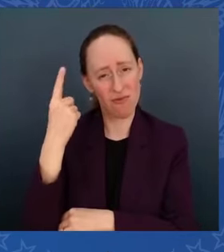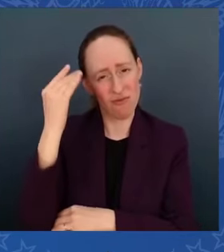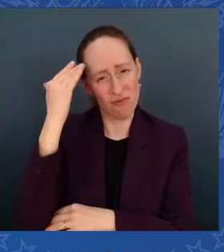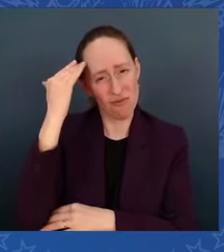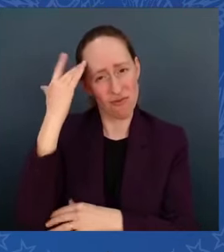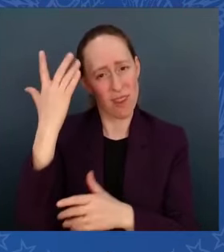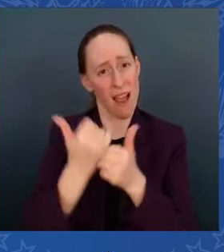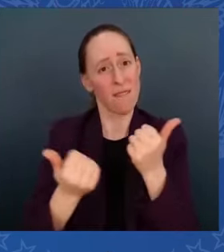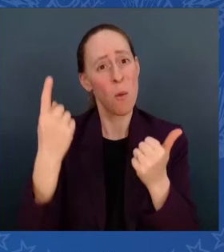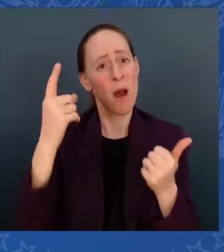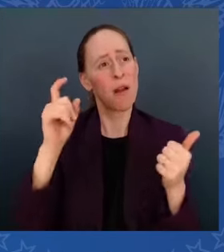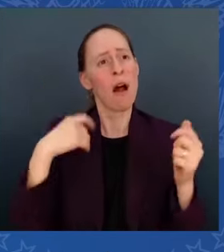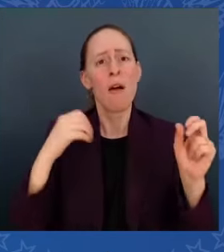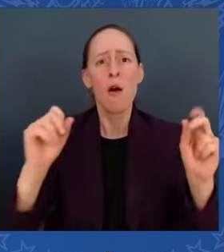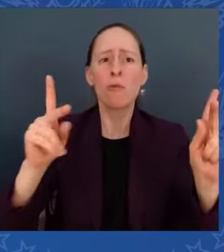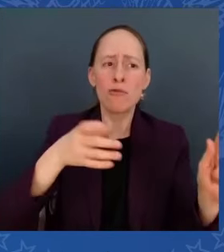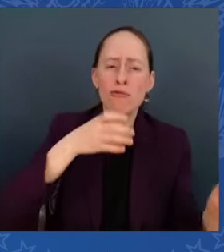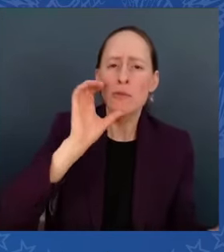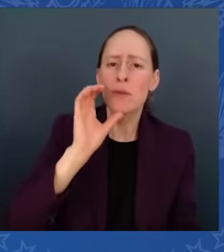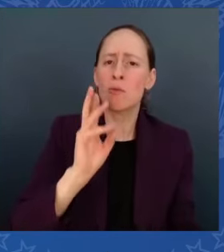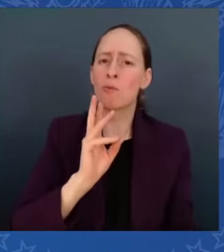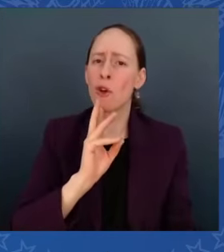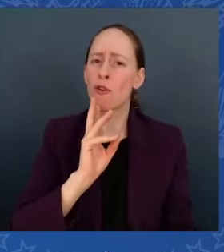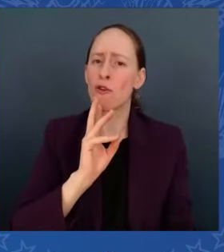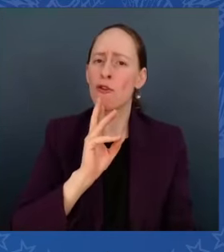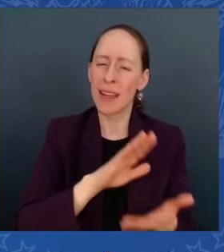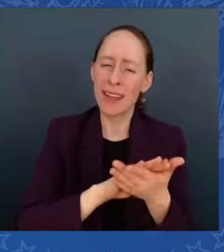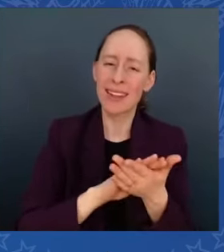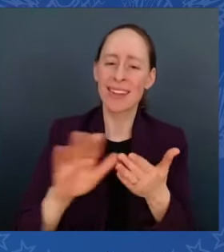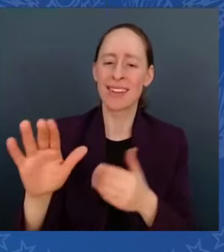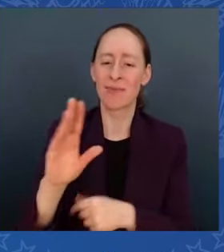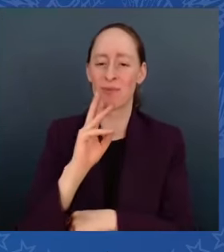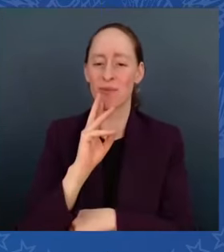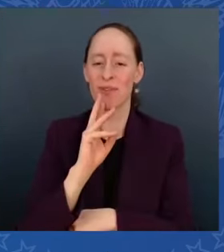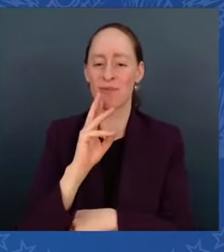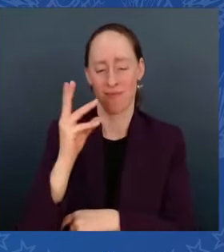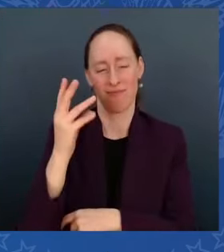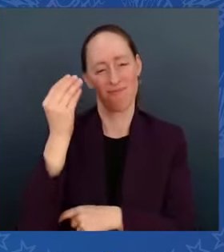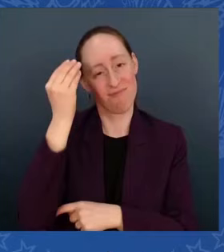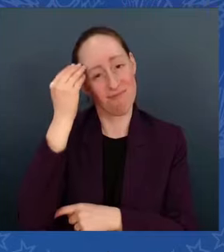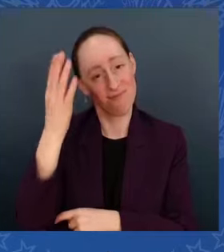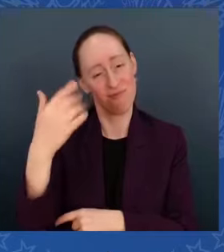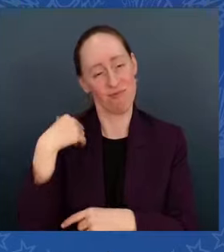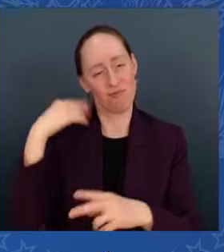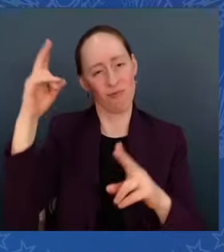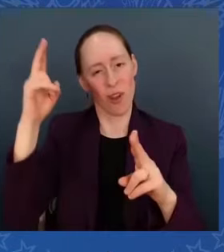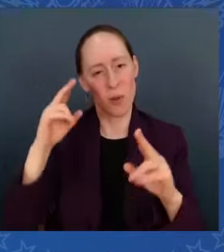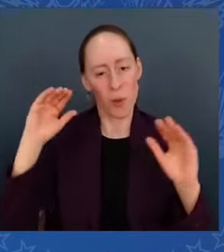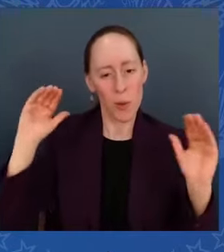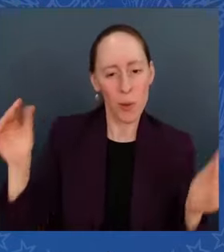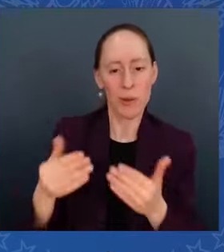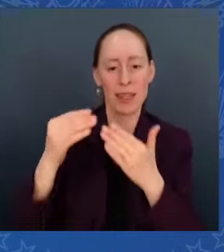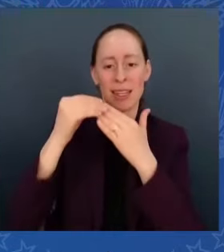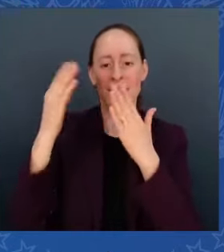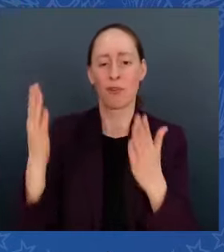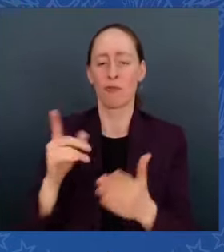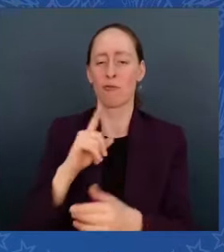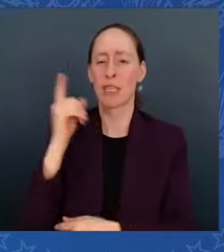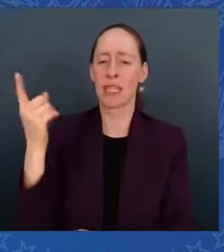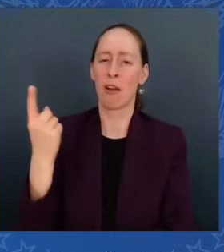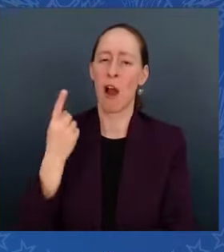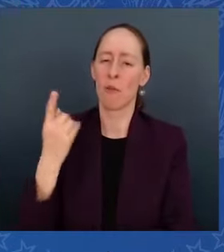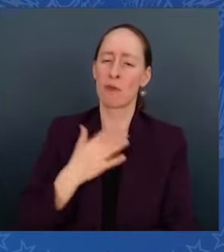That is why it is my privilege to introduce a leader whose compassion inspires us all, President Joe Biden.